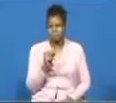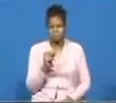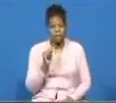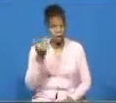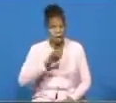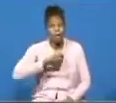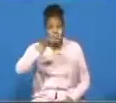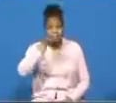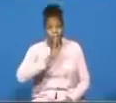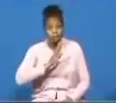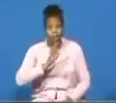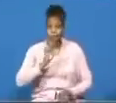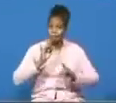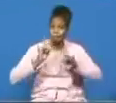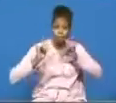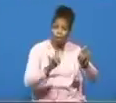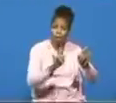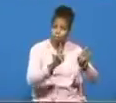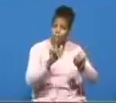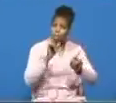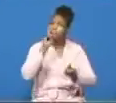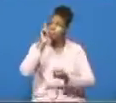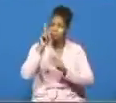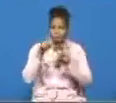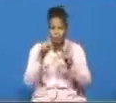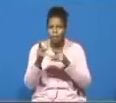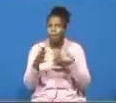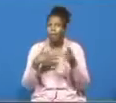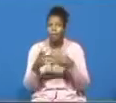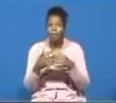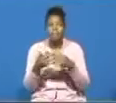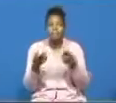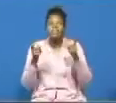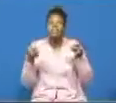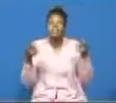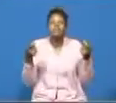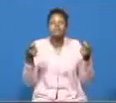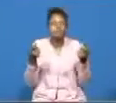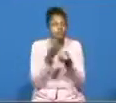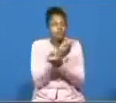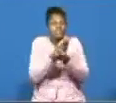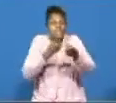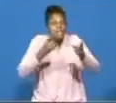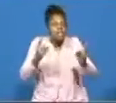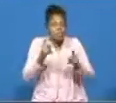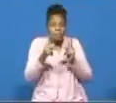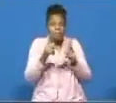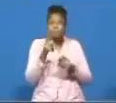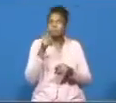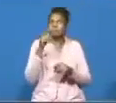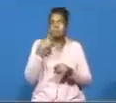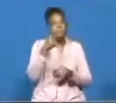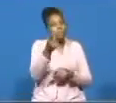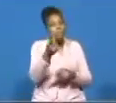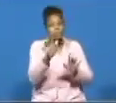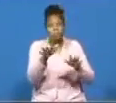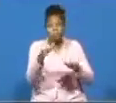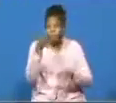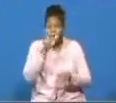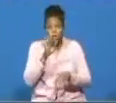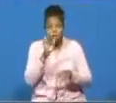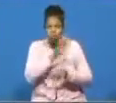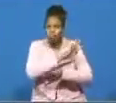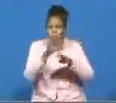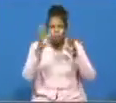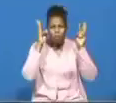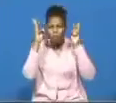our god loves his people and whatever it takes for god to deliver his people i'm telling you children of god you don't